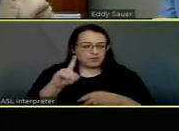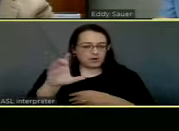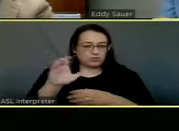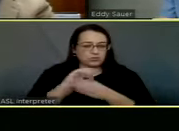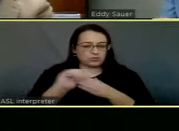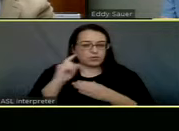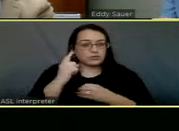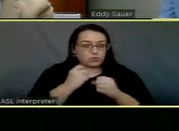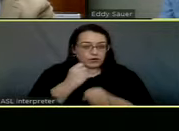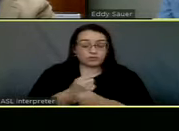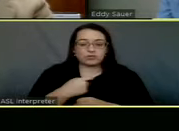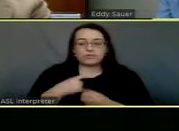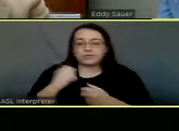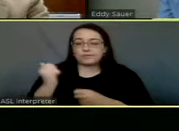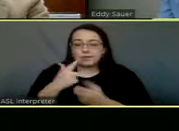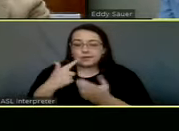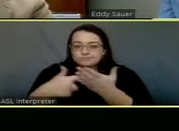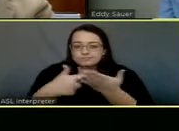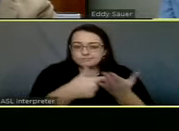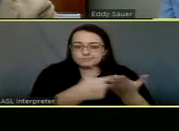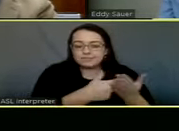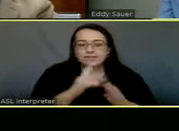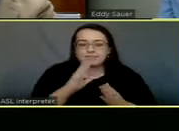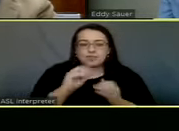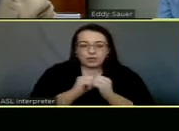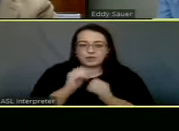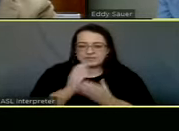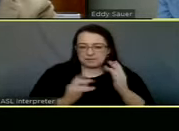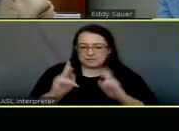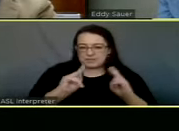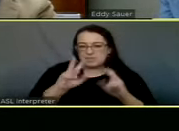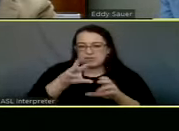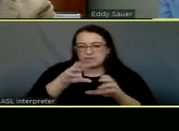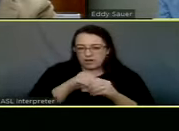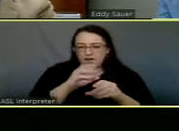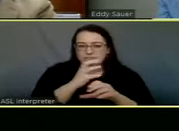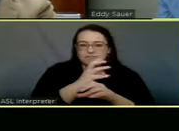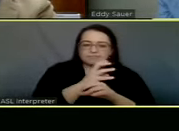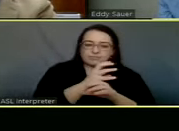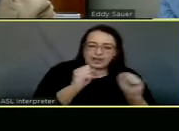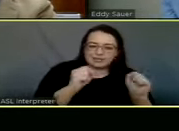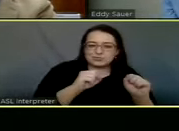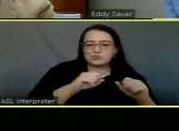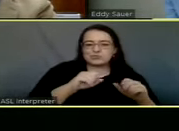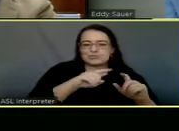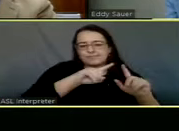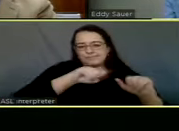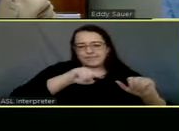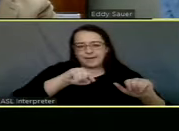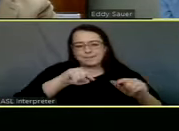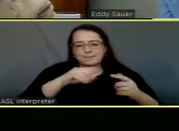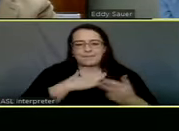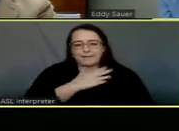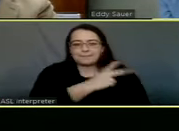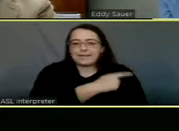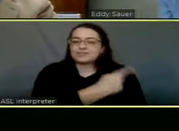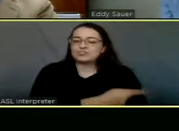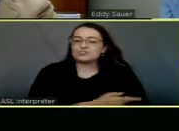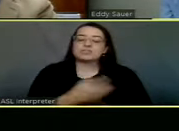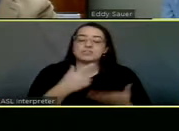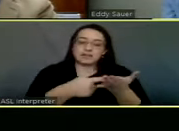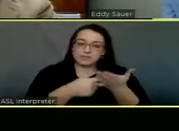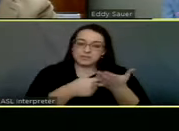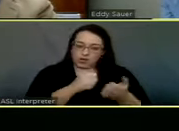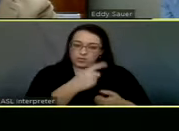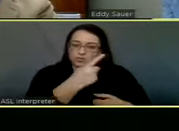from everybody that I've talked to, and I've got a couple of people that are involved with rescues that are in my practice. And one of them, uh, one of them I talked to within